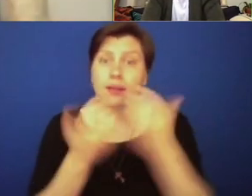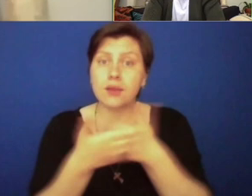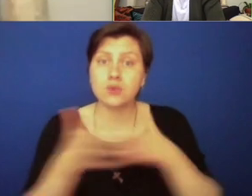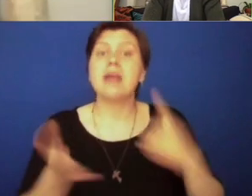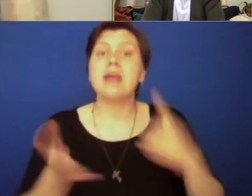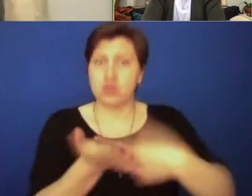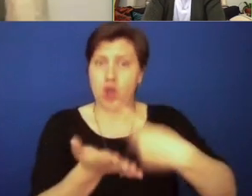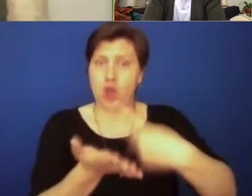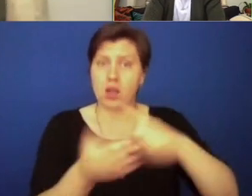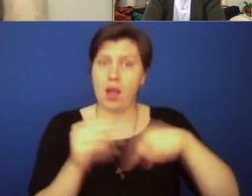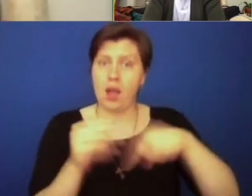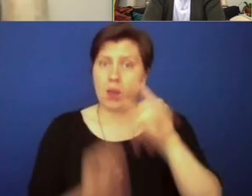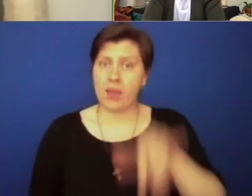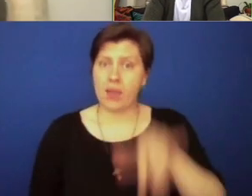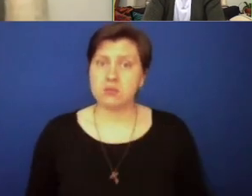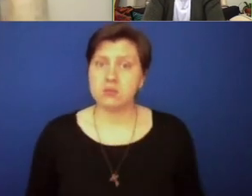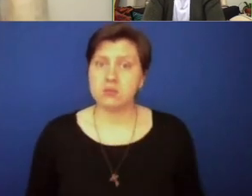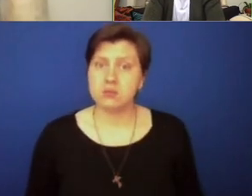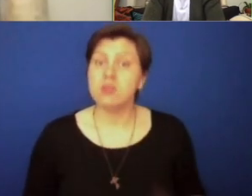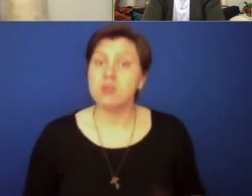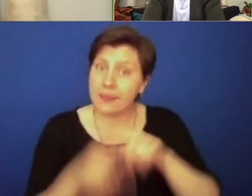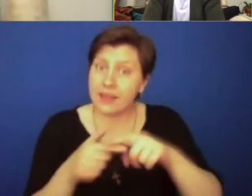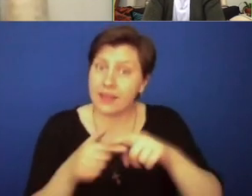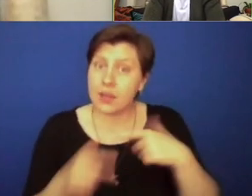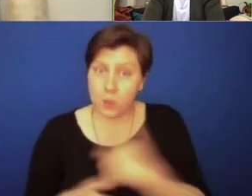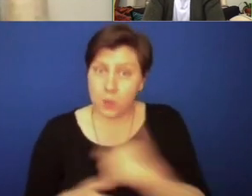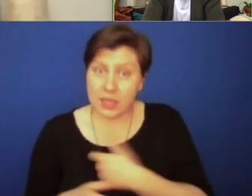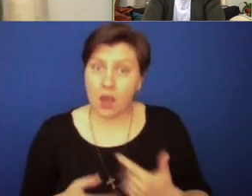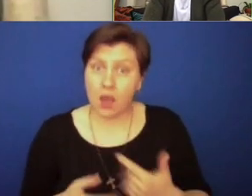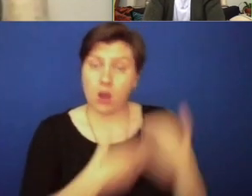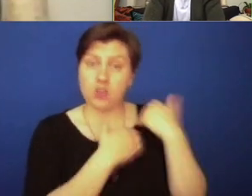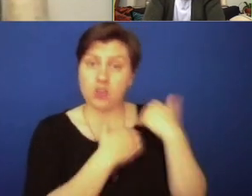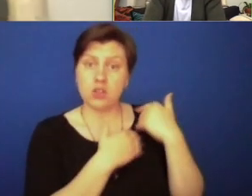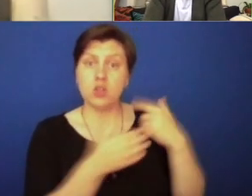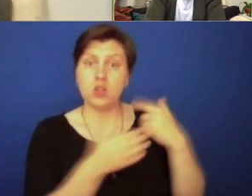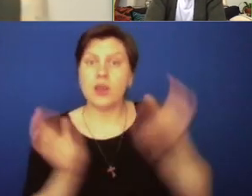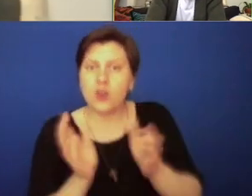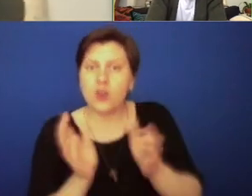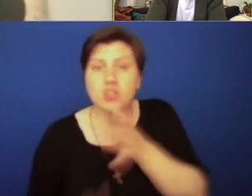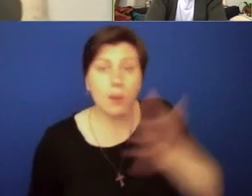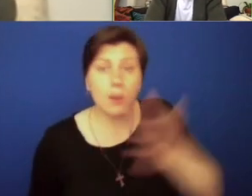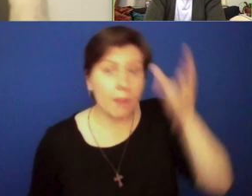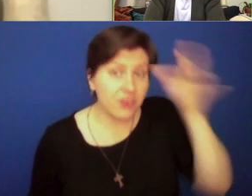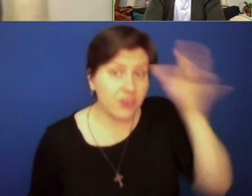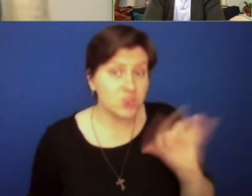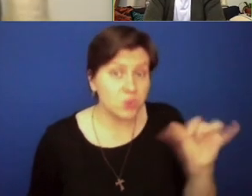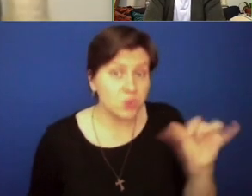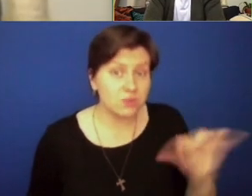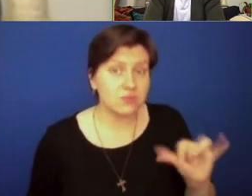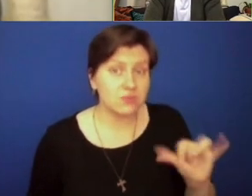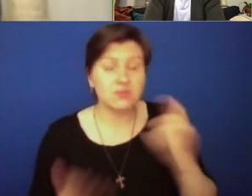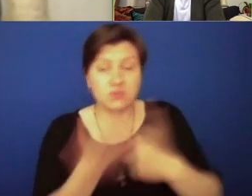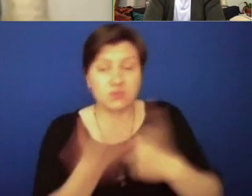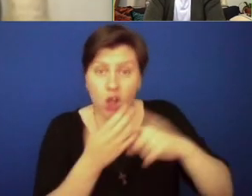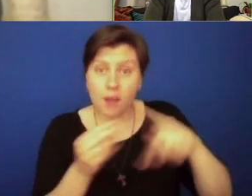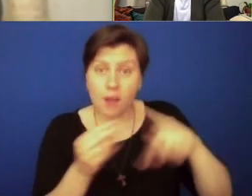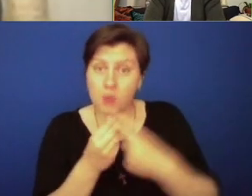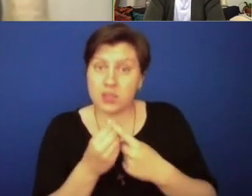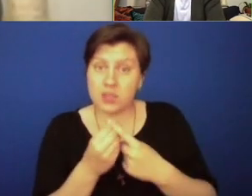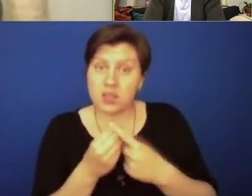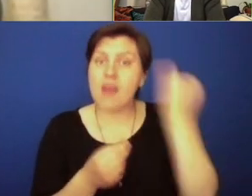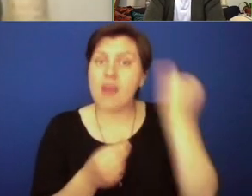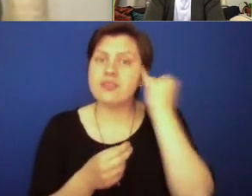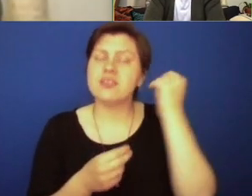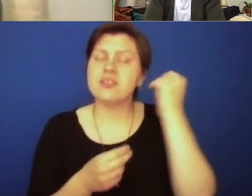talk about this stuff, and then we are charged to encourage our parents to talk about this stuff. I think the one thing to walk away